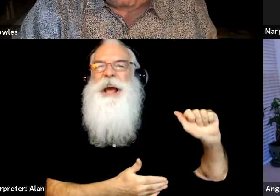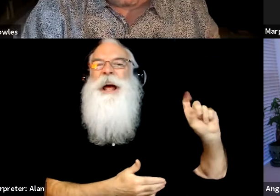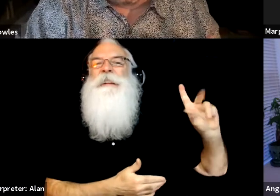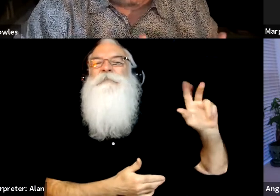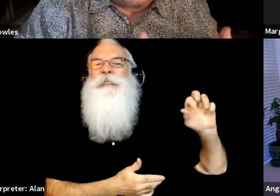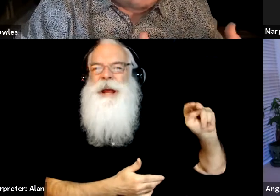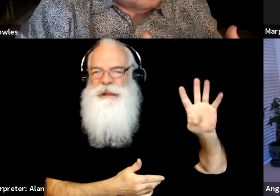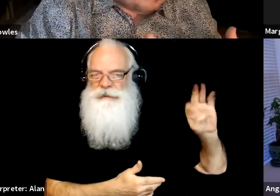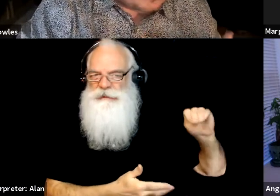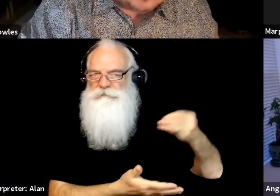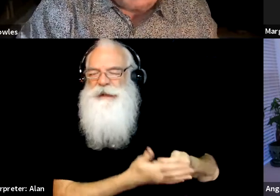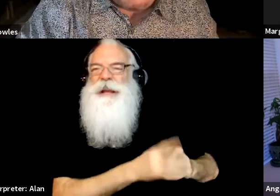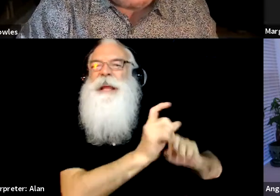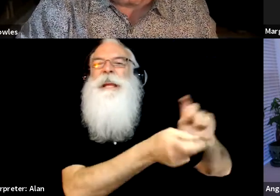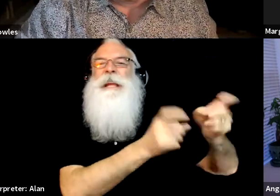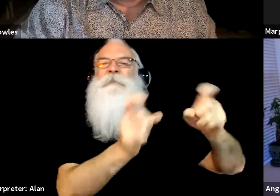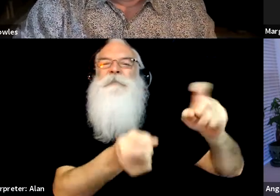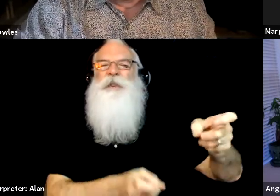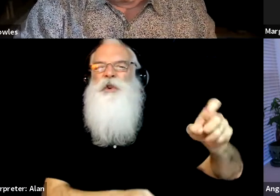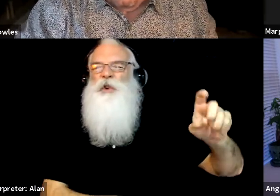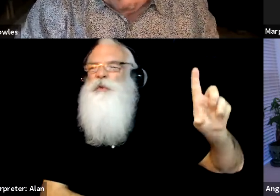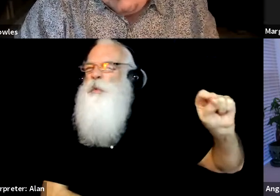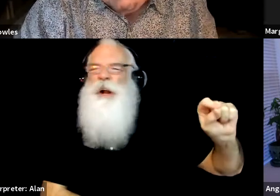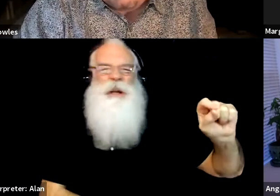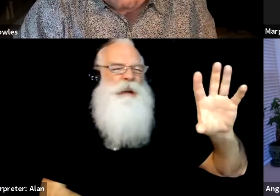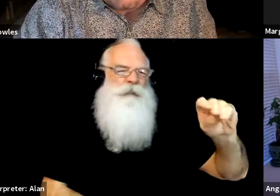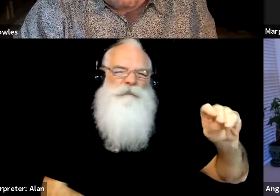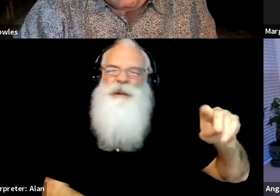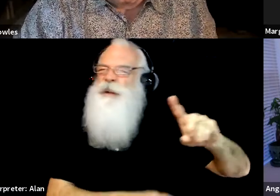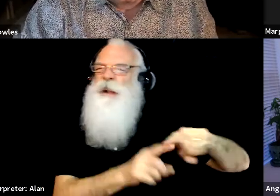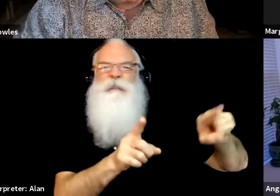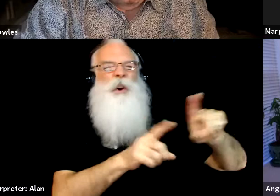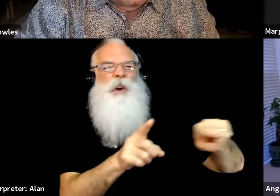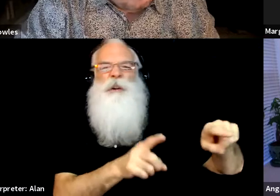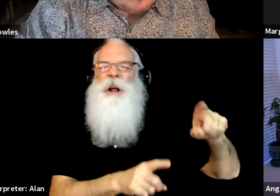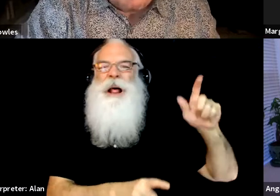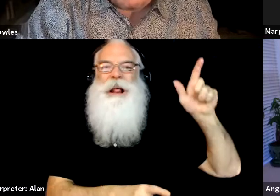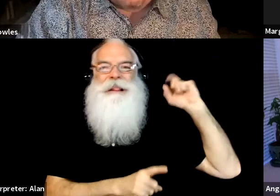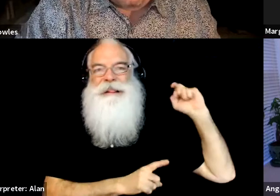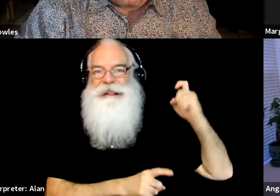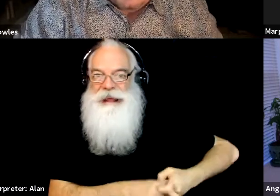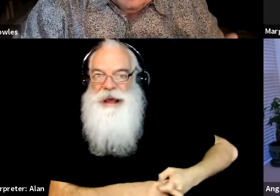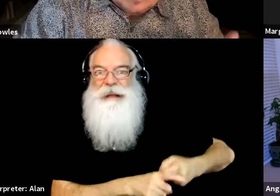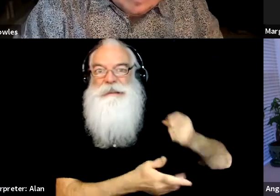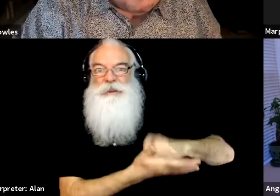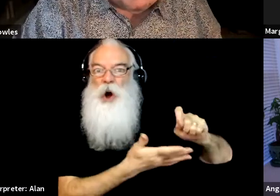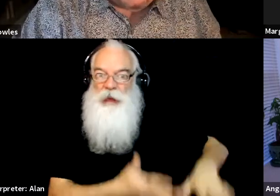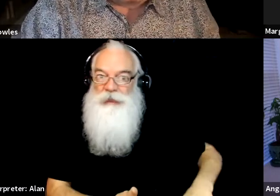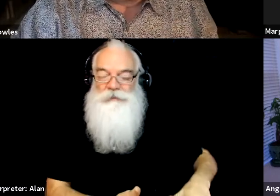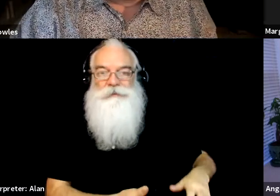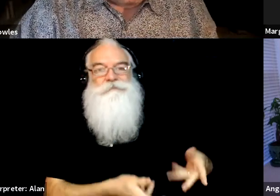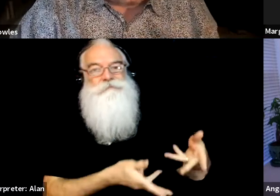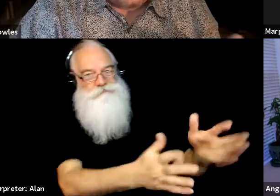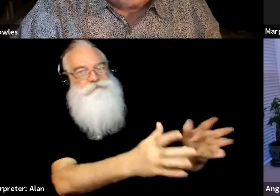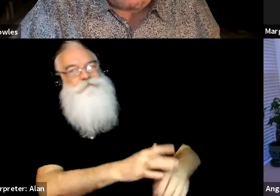Mexican Americans, to, to Mexican immigrants who are, who are writing these stories already, you know, acquire books from them, give them a